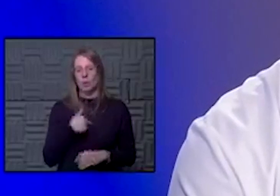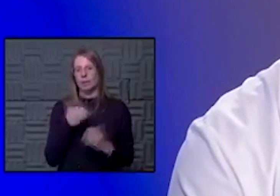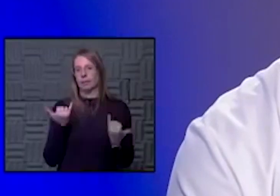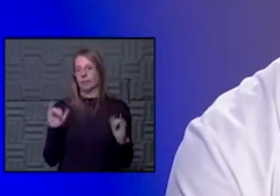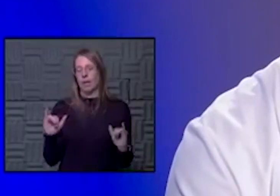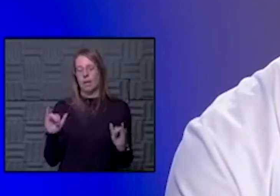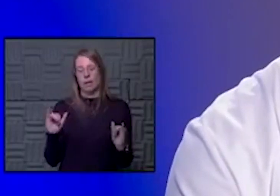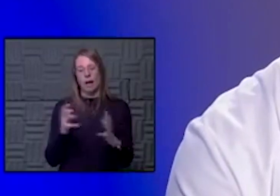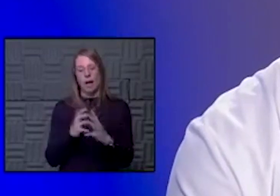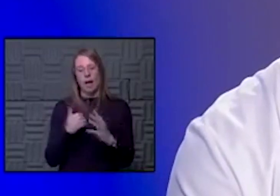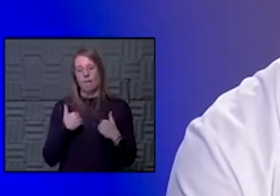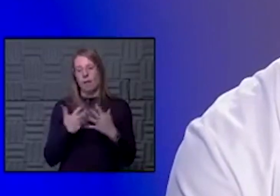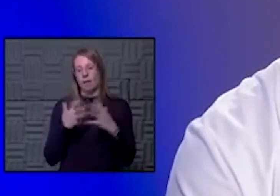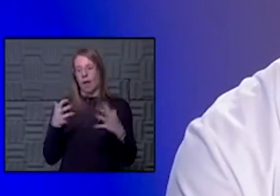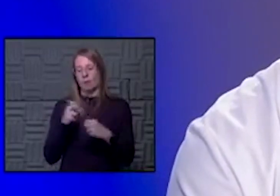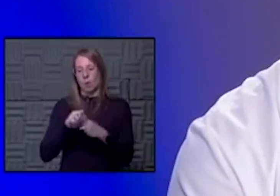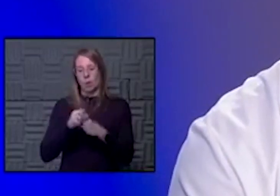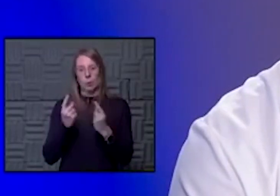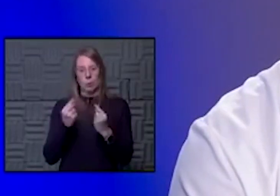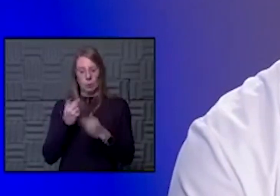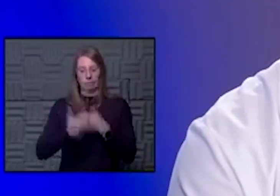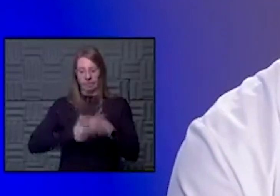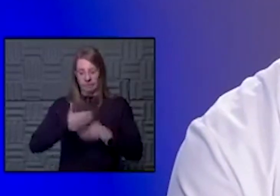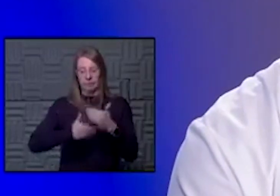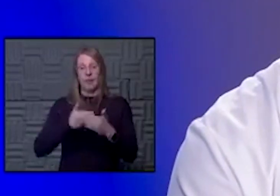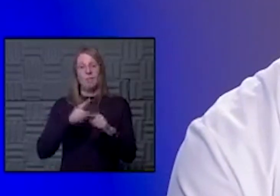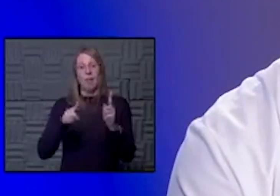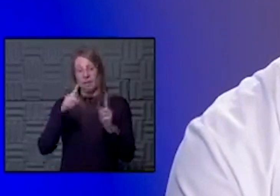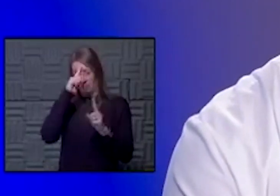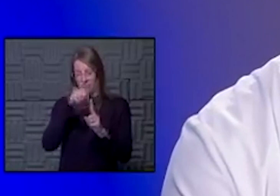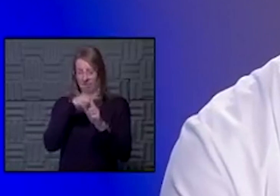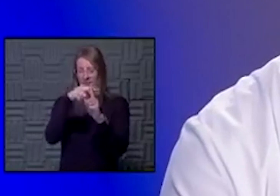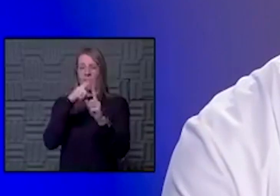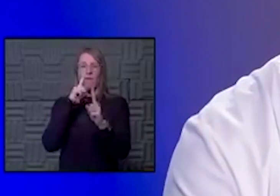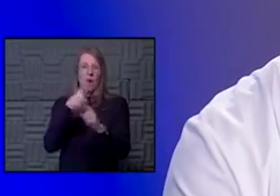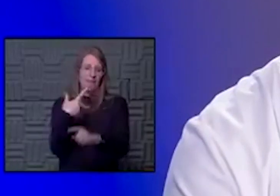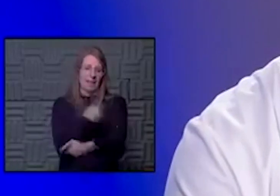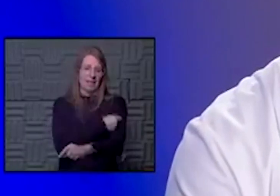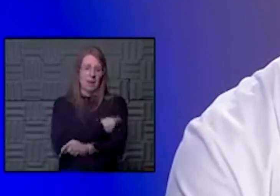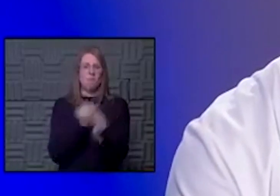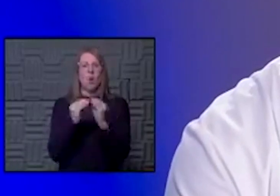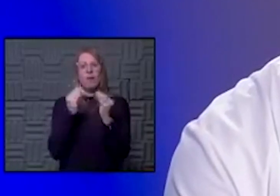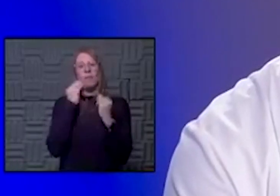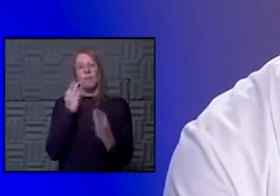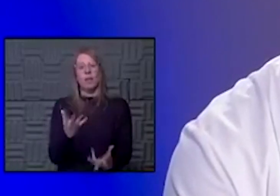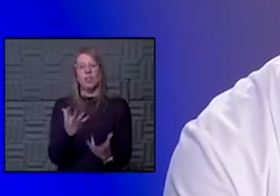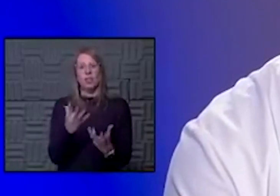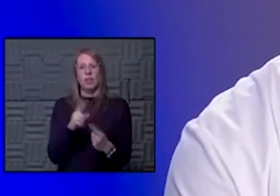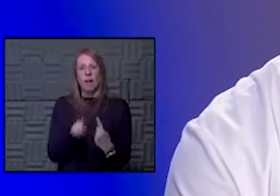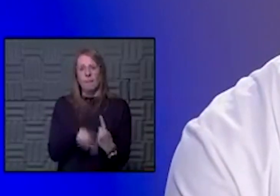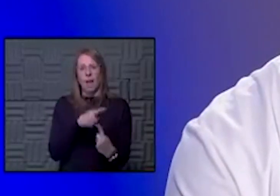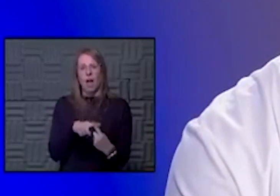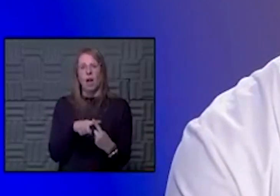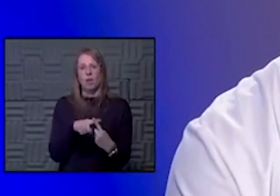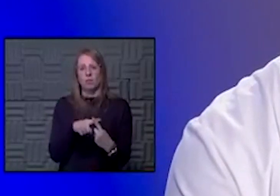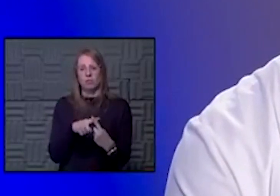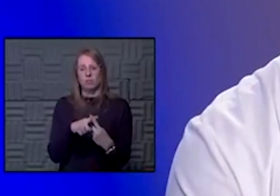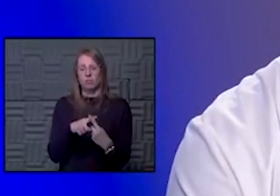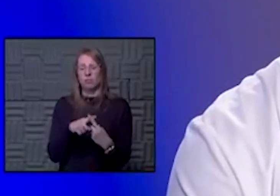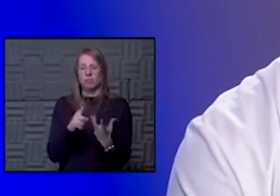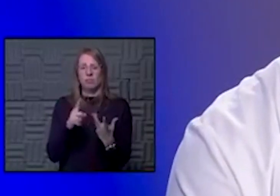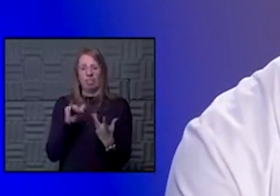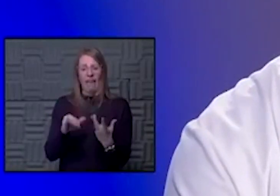have a long way to go, but I think there is optimism with the vaccines. We will hear more information about those in the next coming weeks,